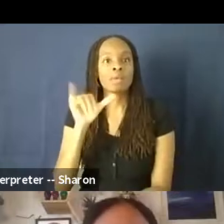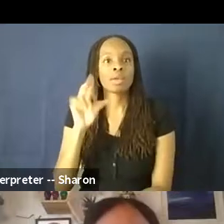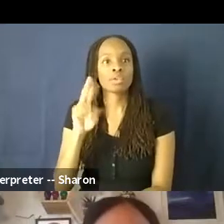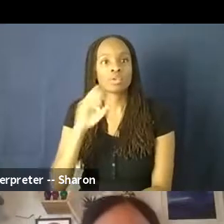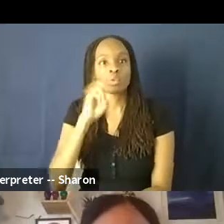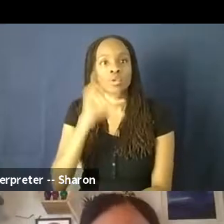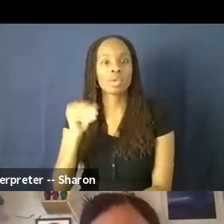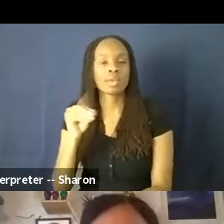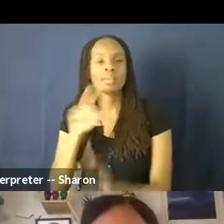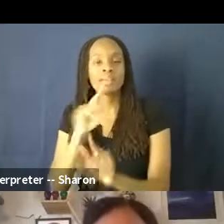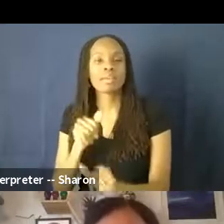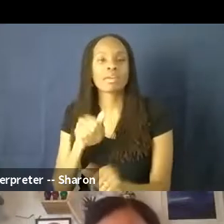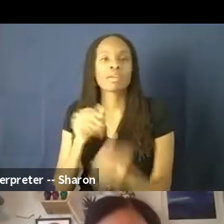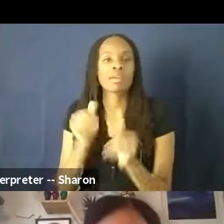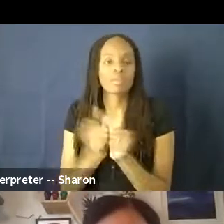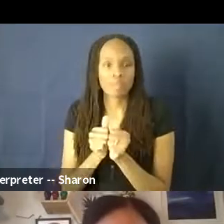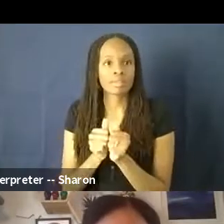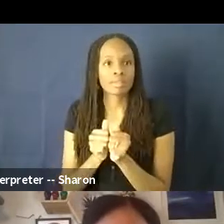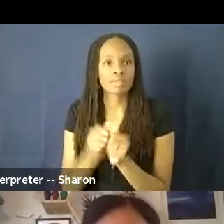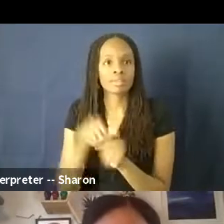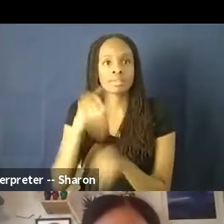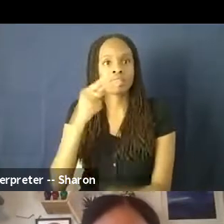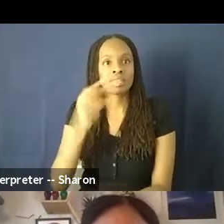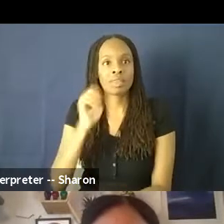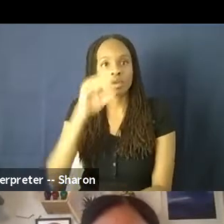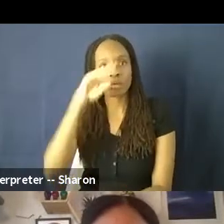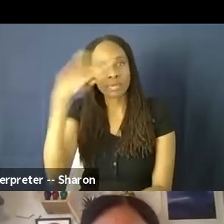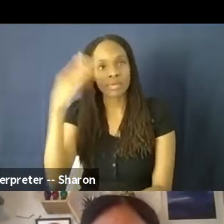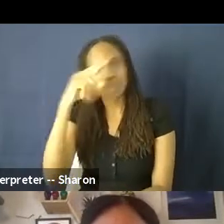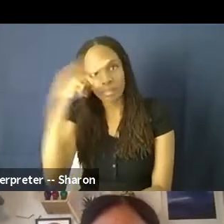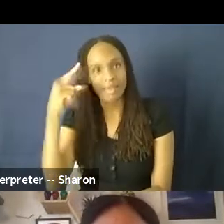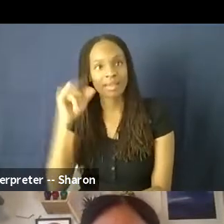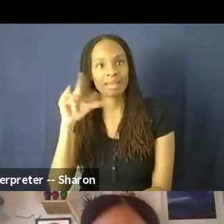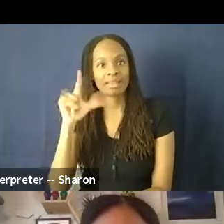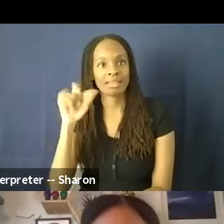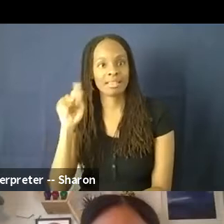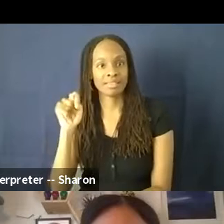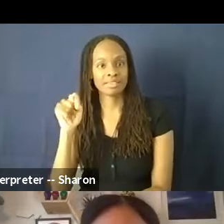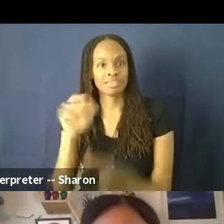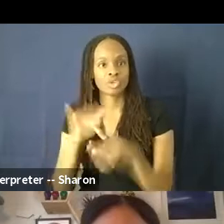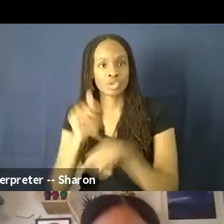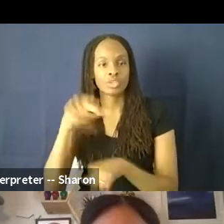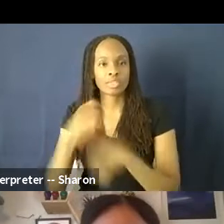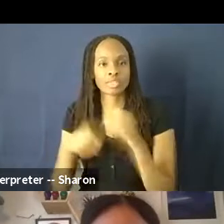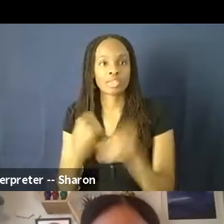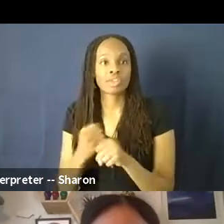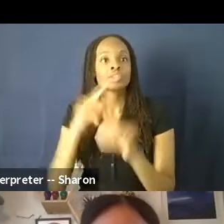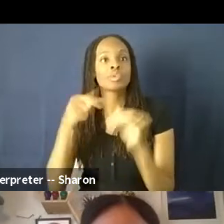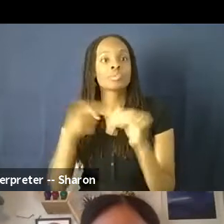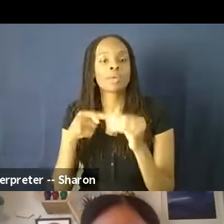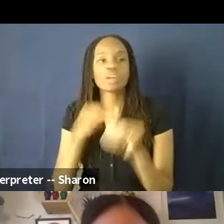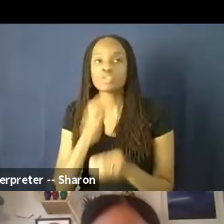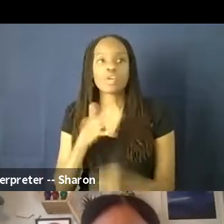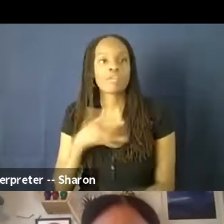founder of the Blacklist earlier this year. And one of the things that we talked about in that conversation is about not being afraid to have the difficult